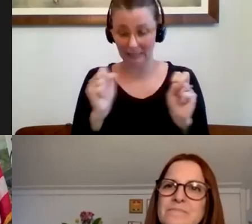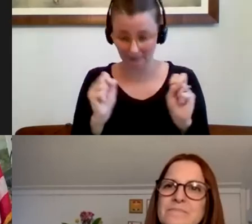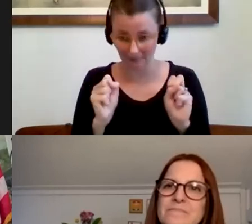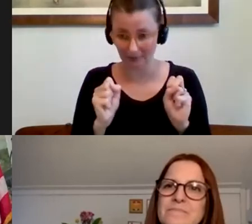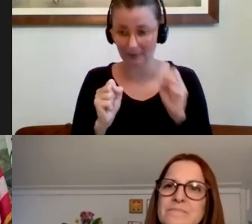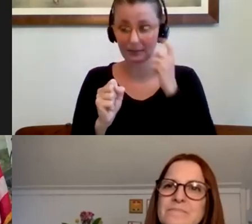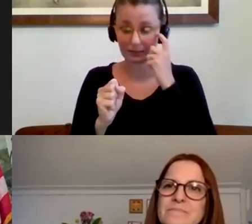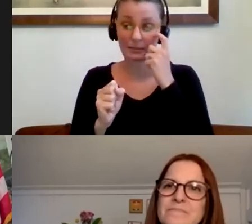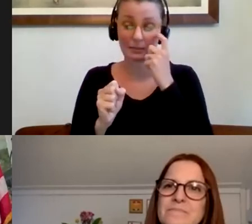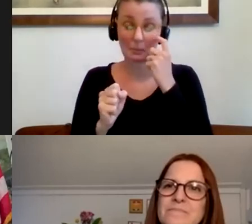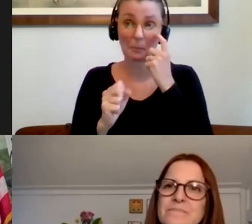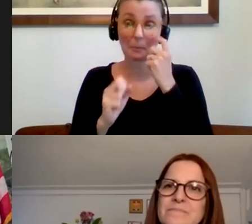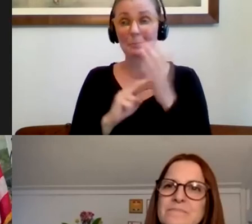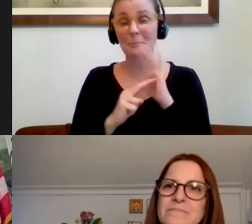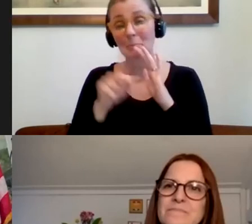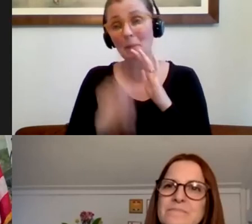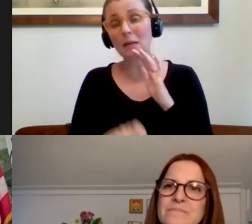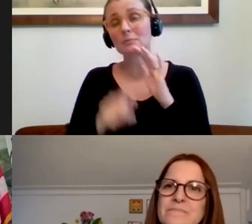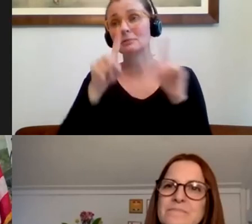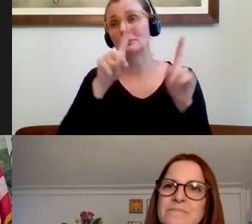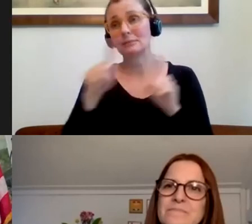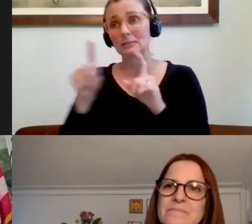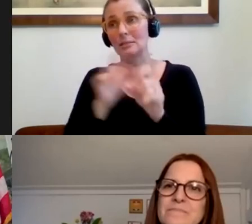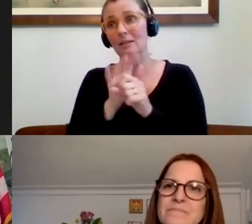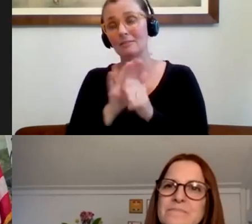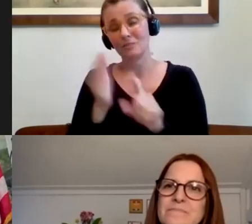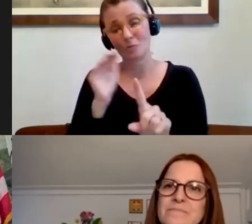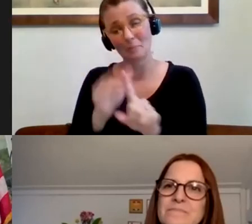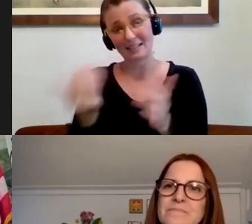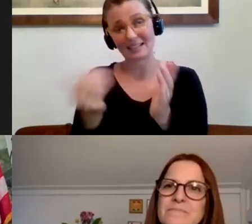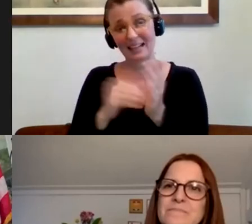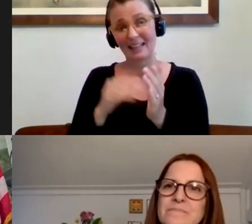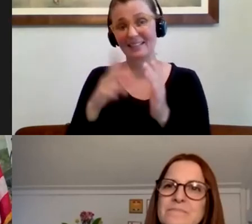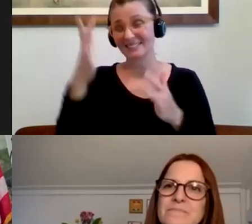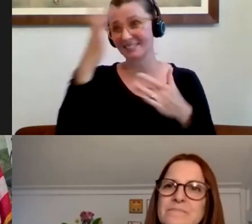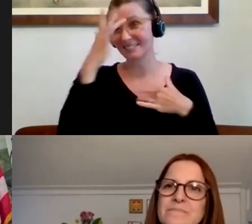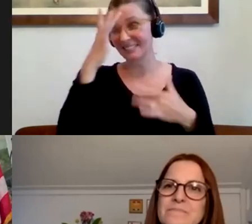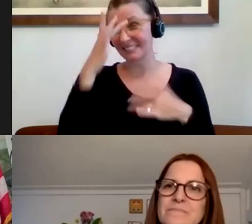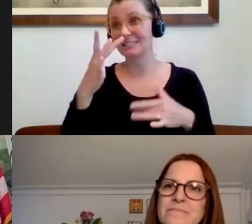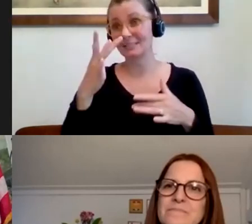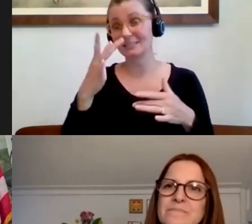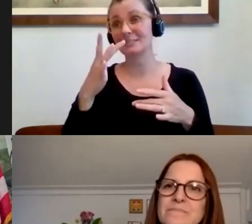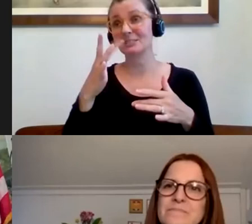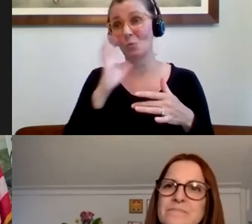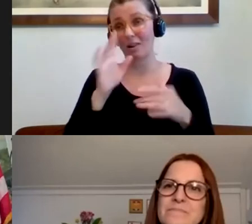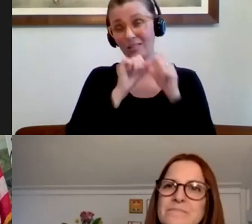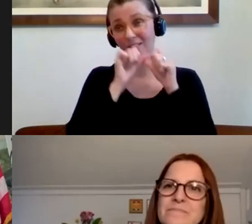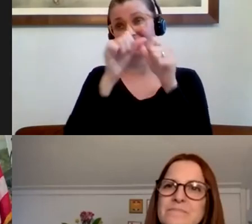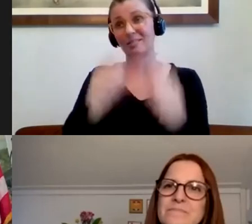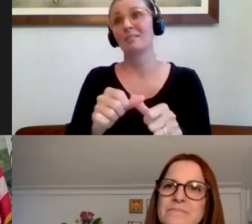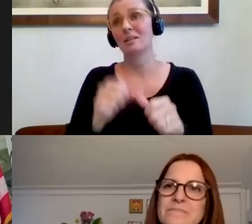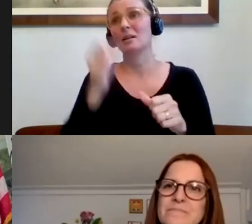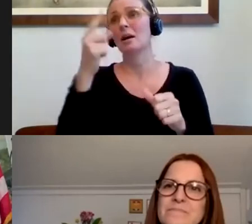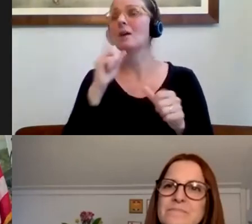And I want to remind people, as we've said, it's going to be with us for a while, this disease, and we're coming off the surge, it's coming down, but there are going to be other waves.